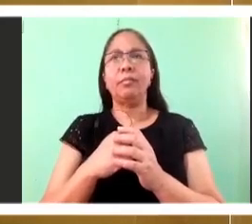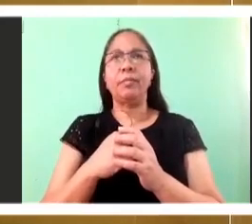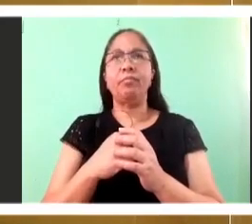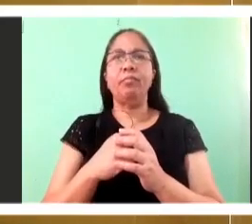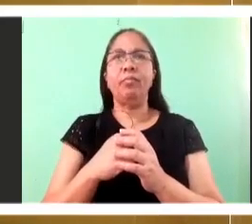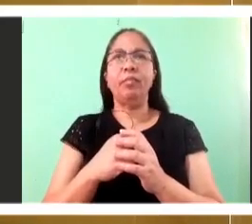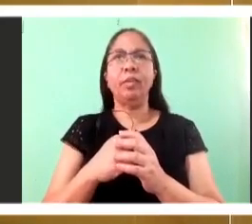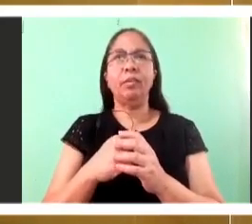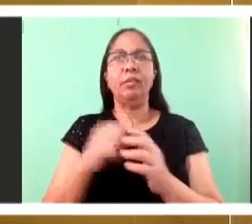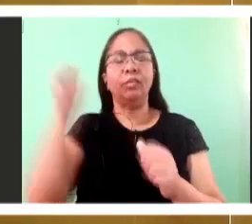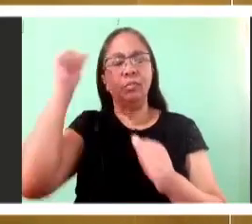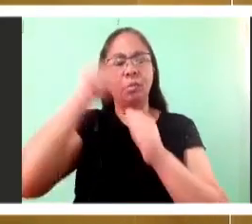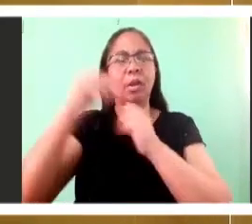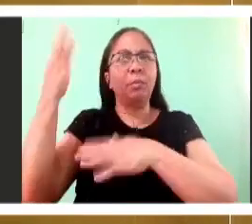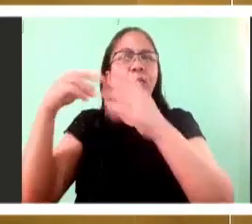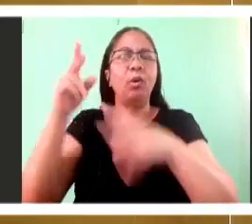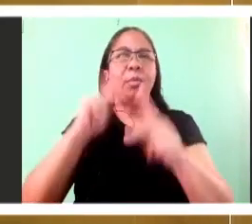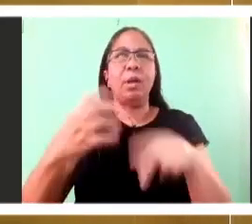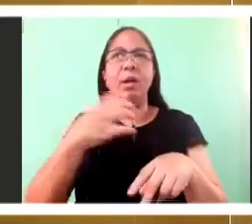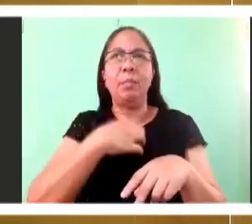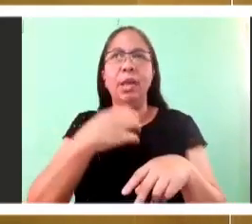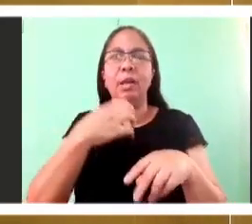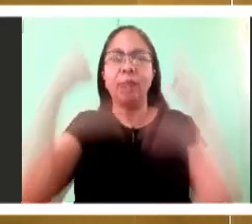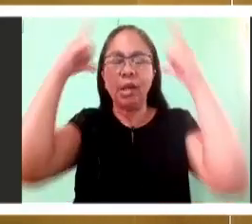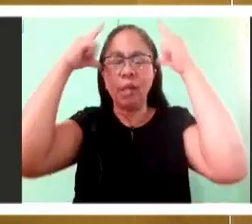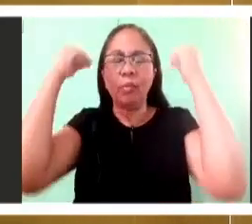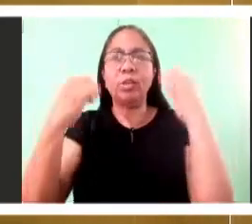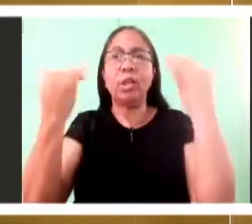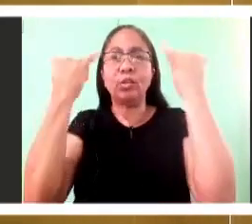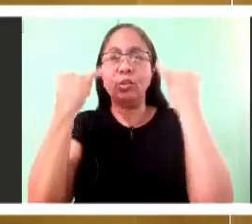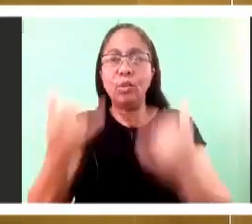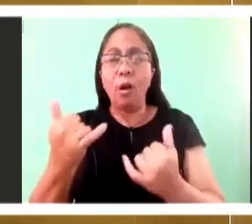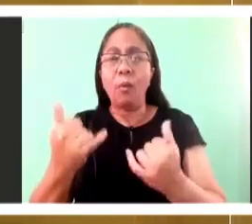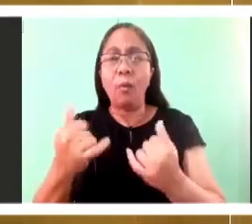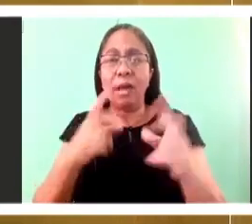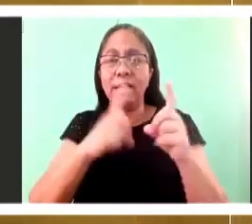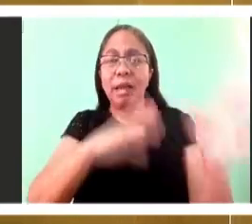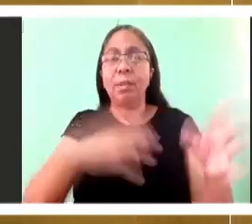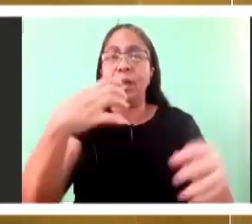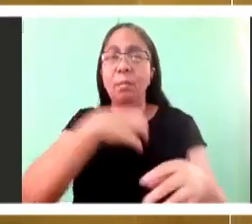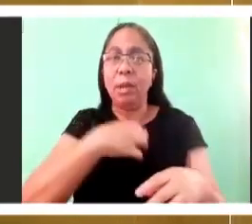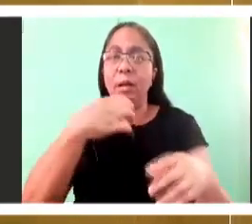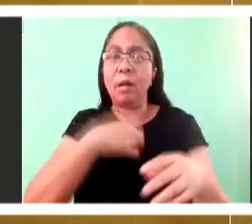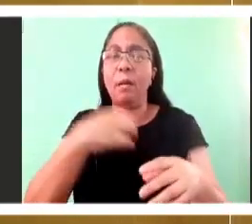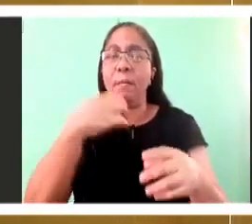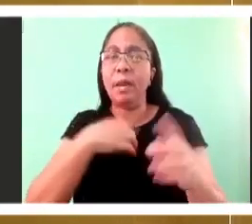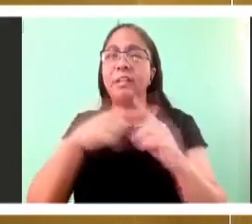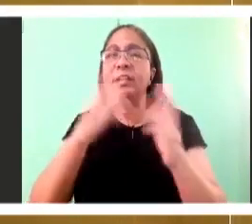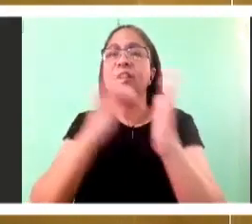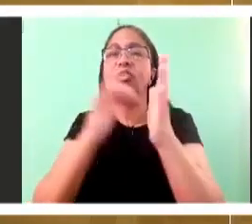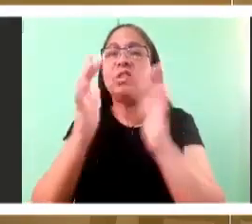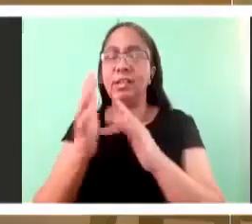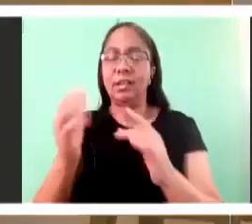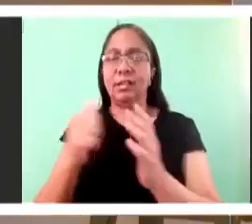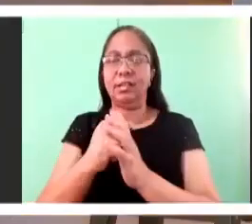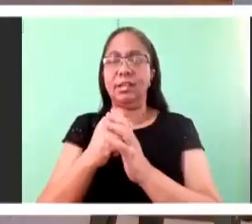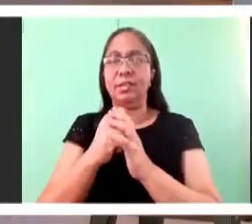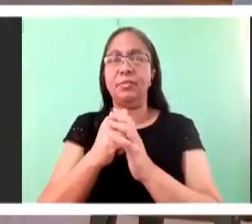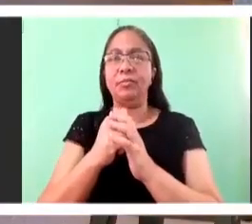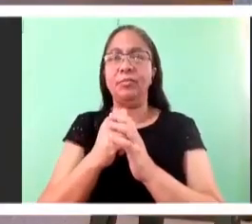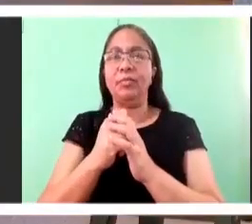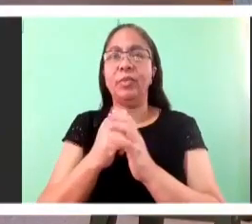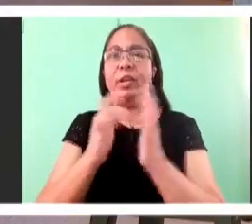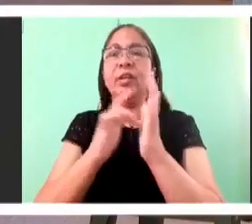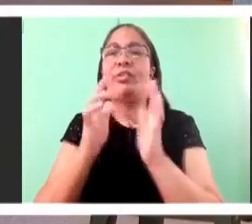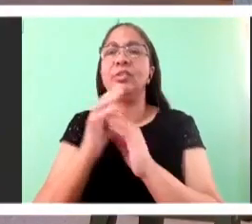And he says, well, you know, does this upset you? Does this upset you? And we would